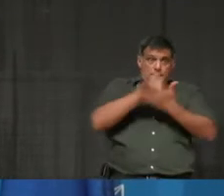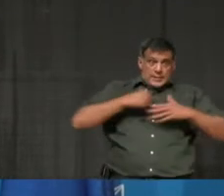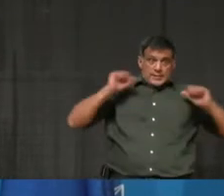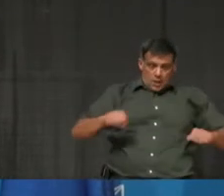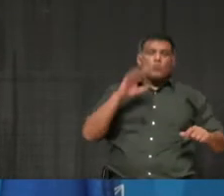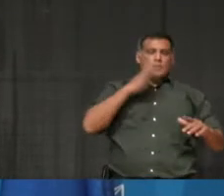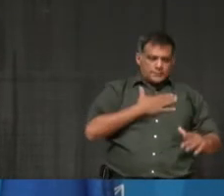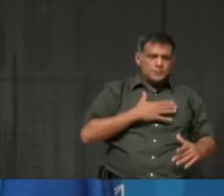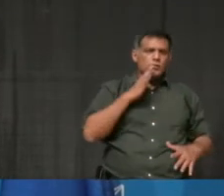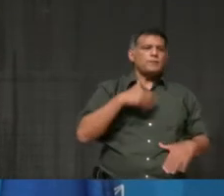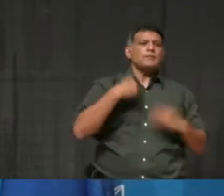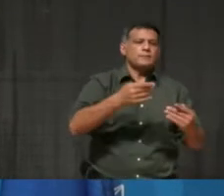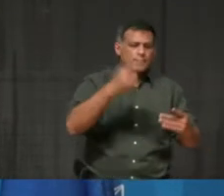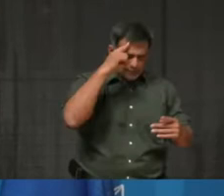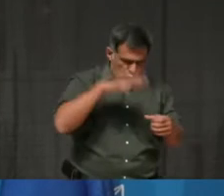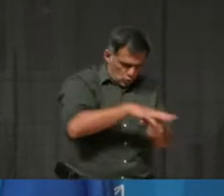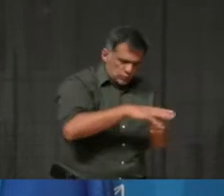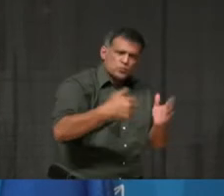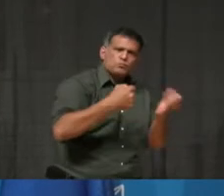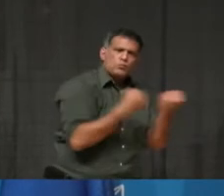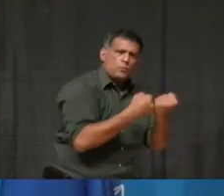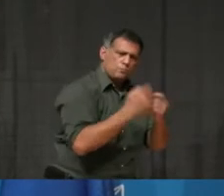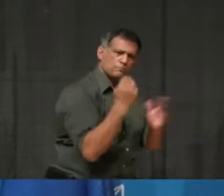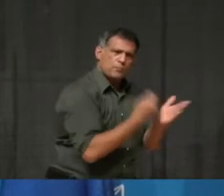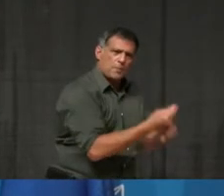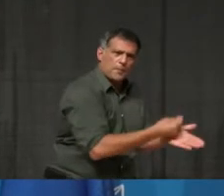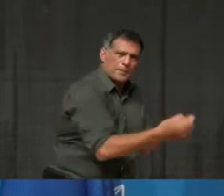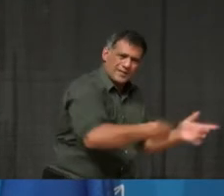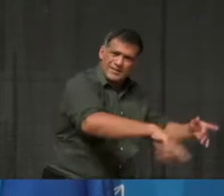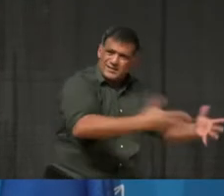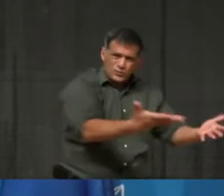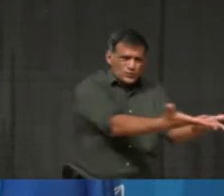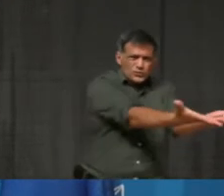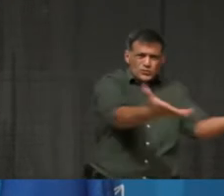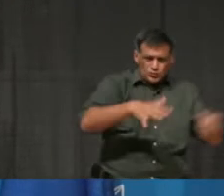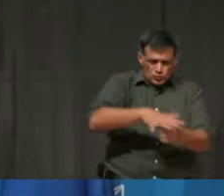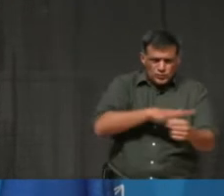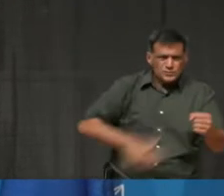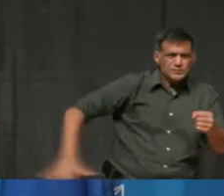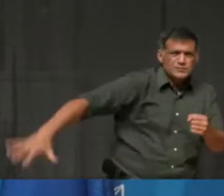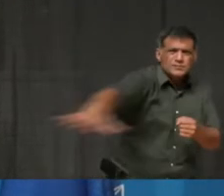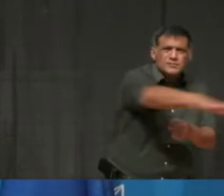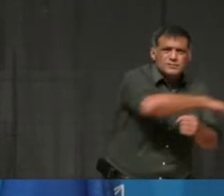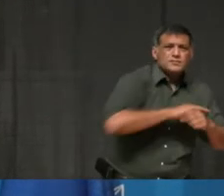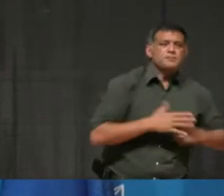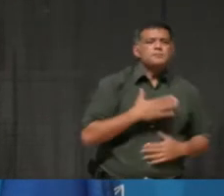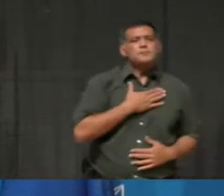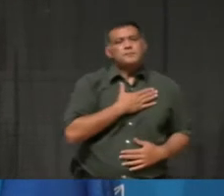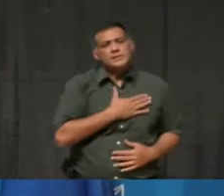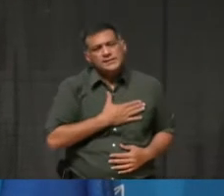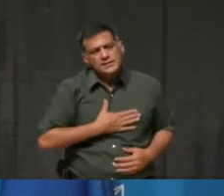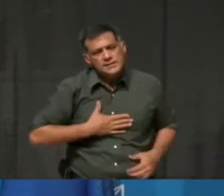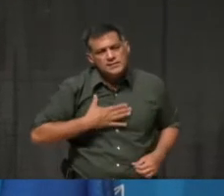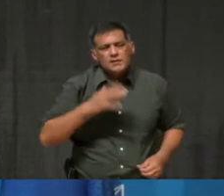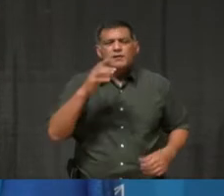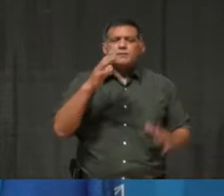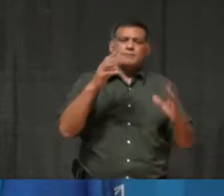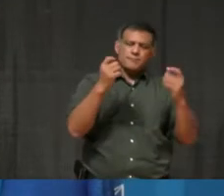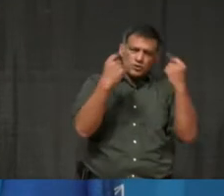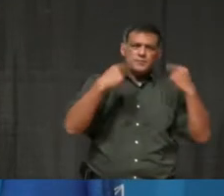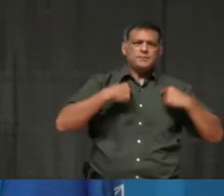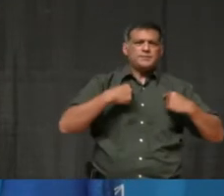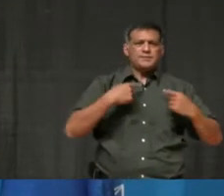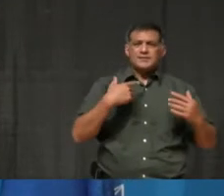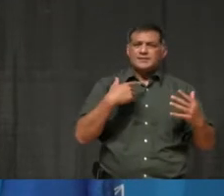shopping local. Support the businesses that are in your communities. And please recognize that we can't compete with